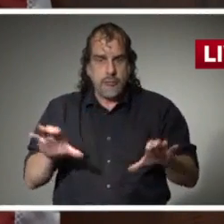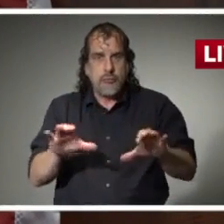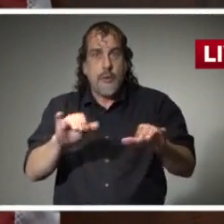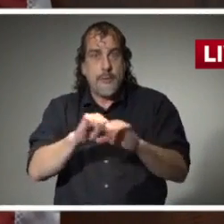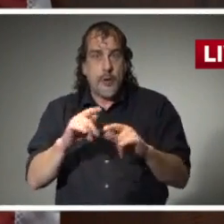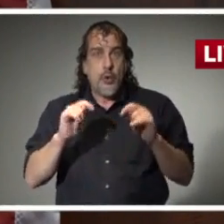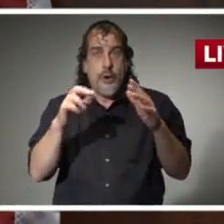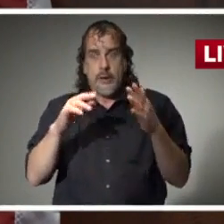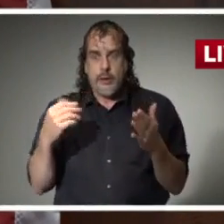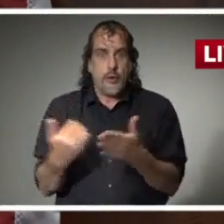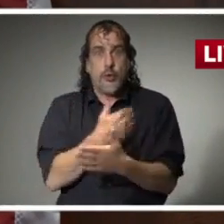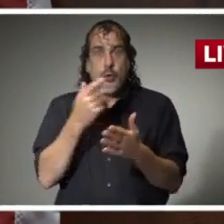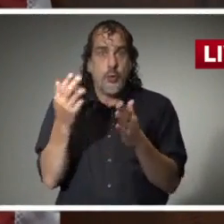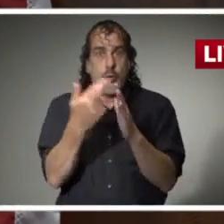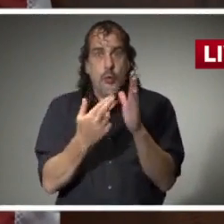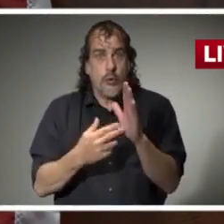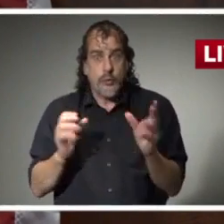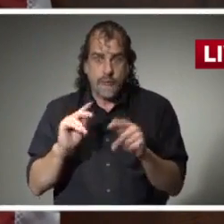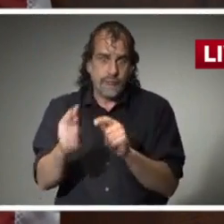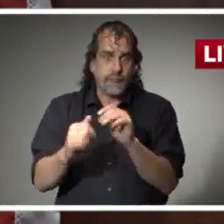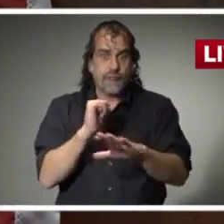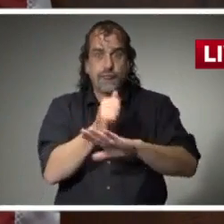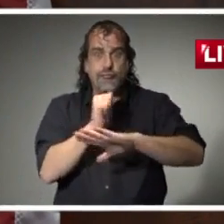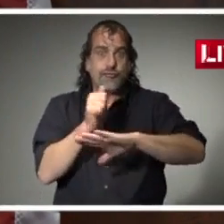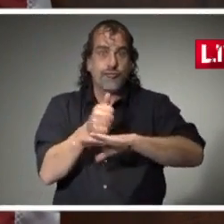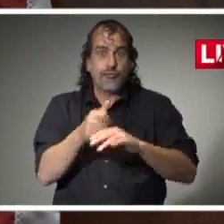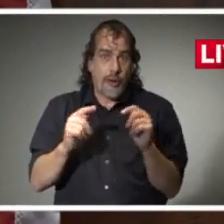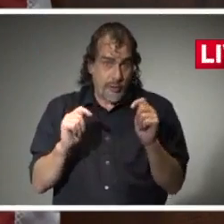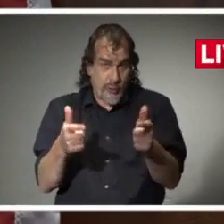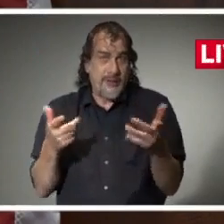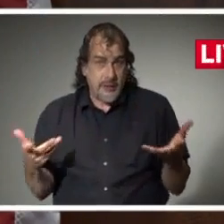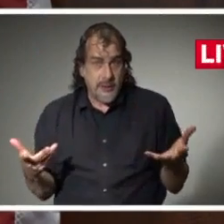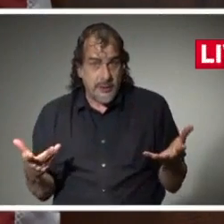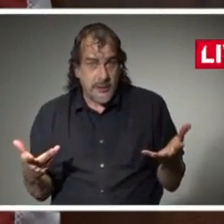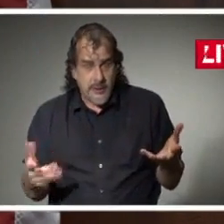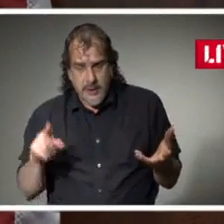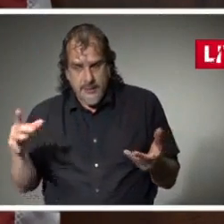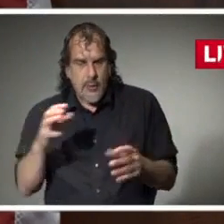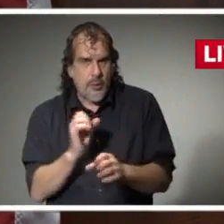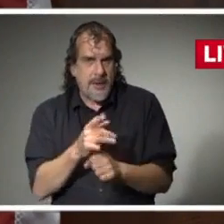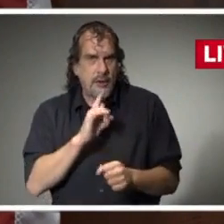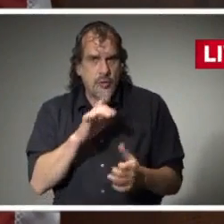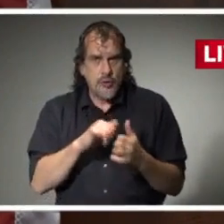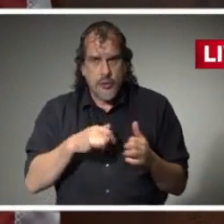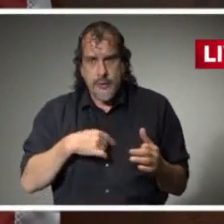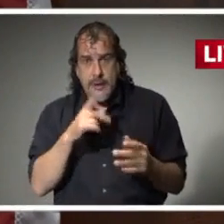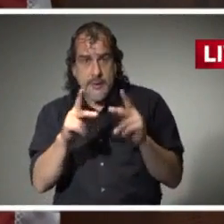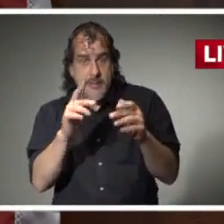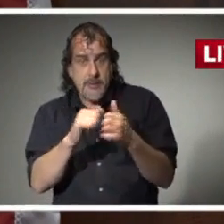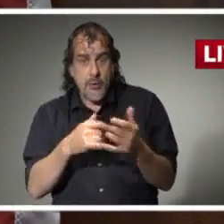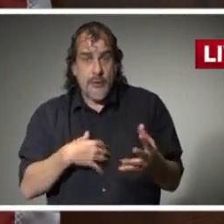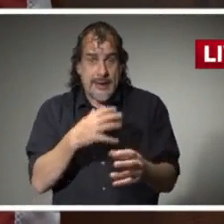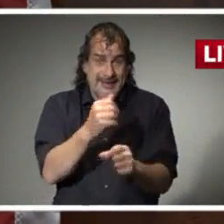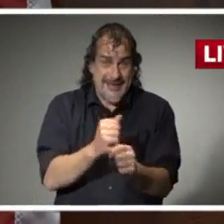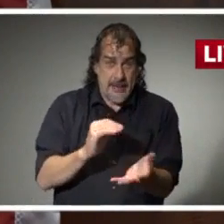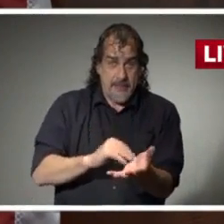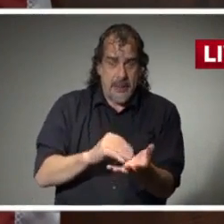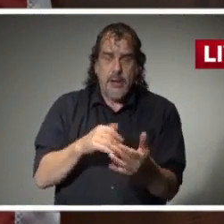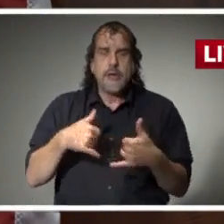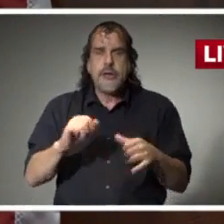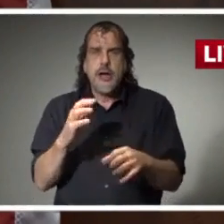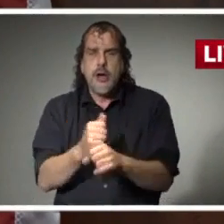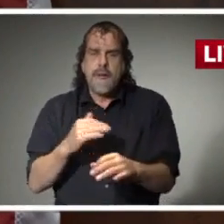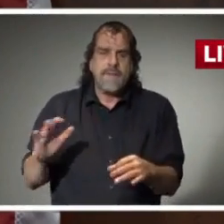And our eligibility workforce across the state has remained committed to ensuring our beneficiaries continue to have full access